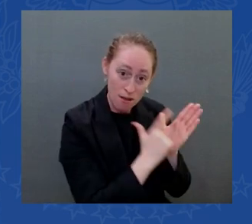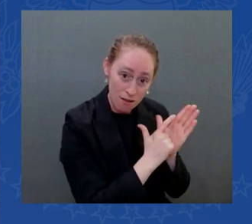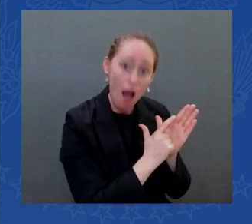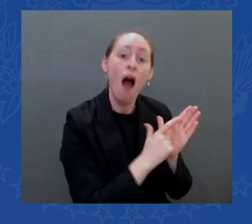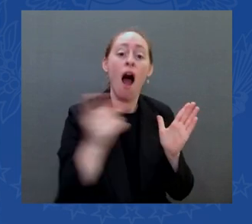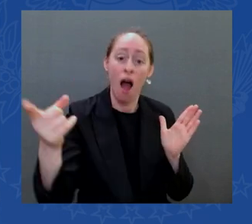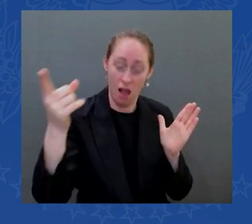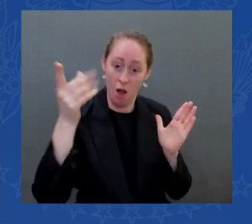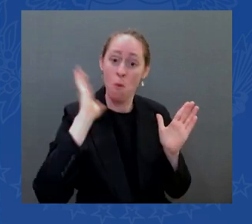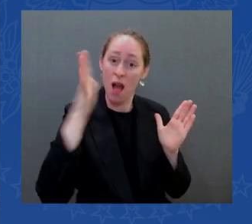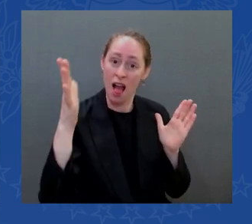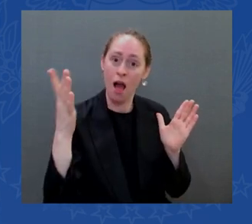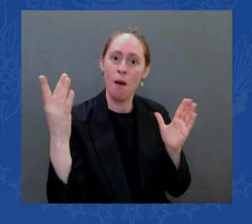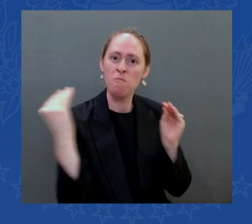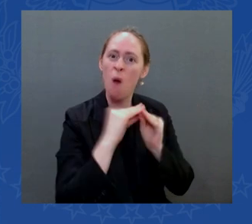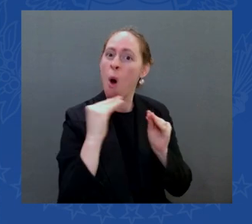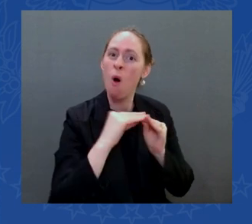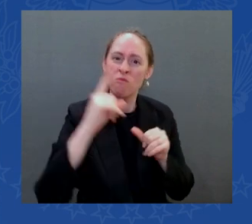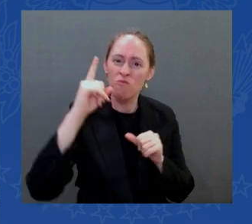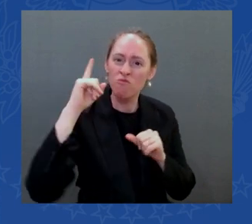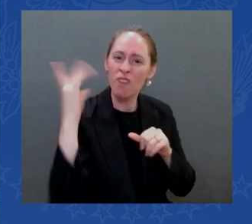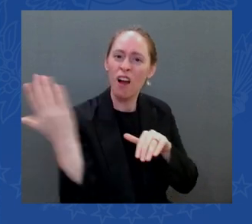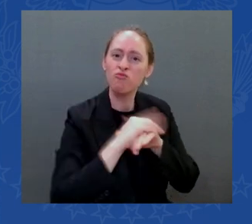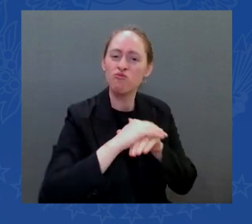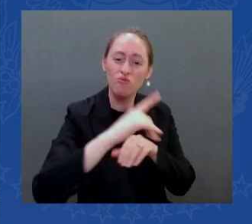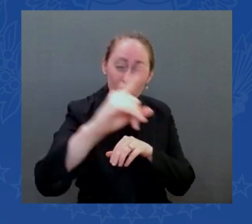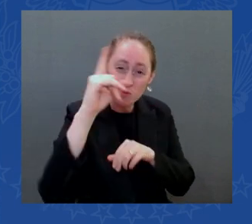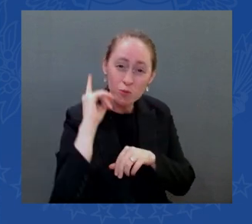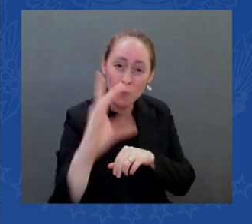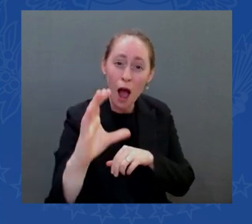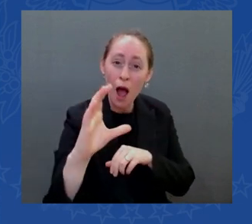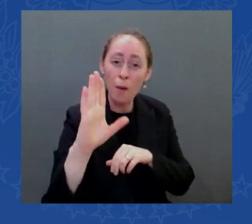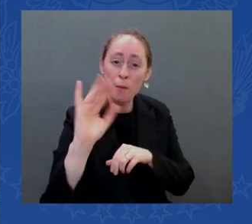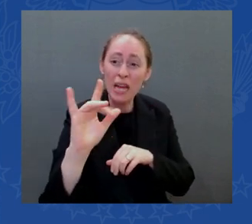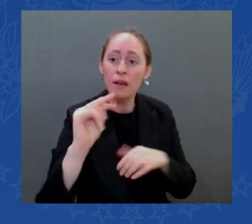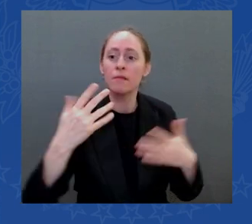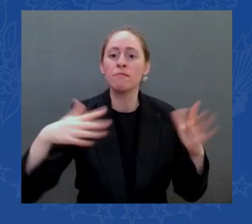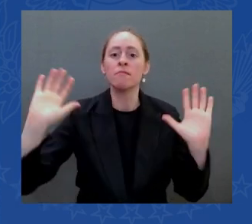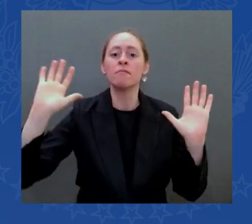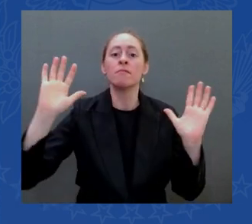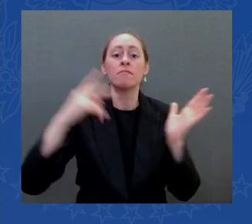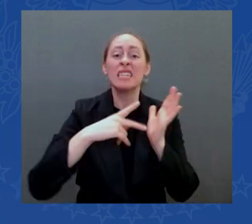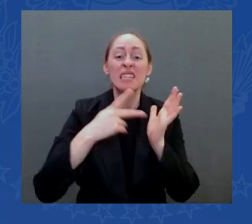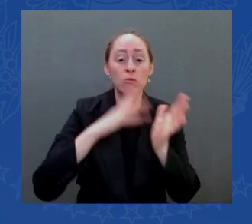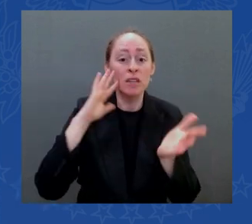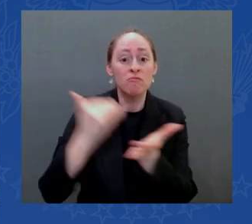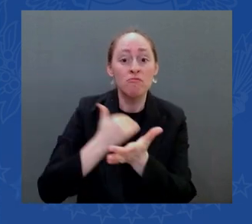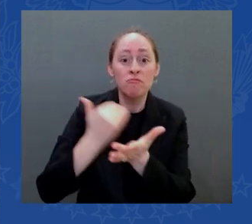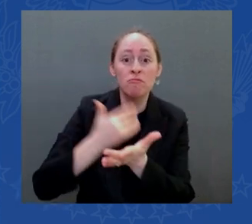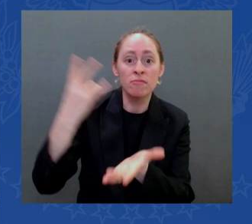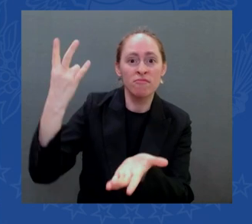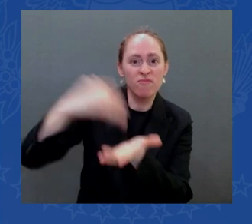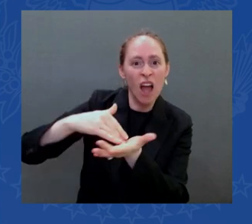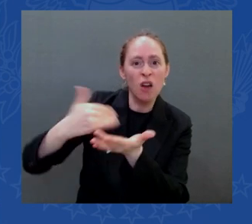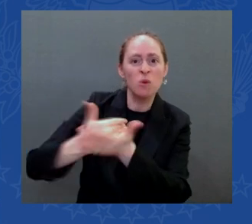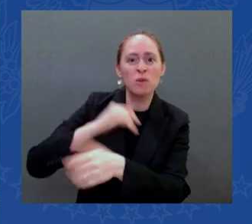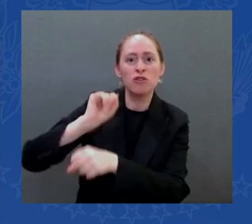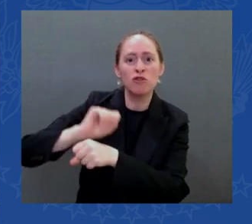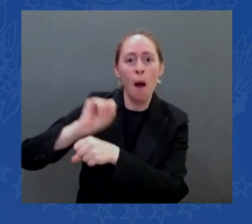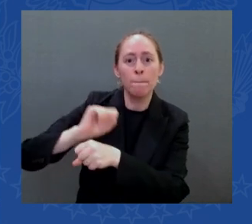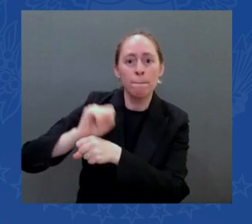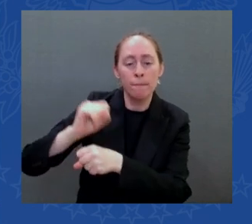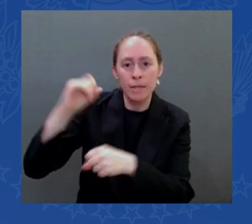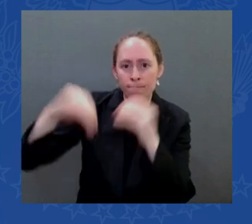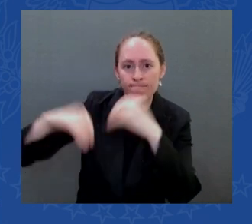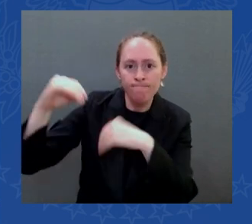there's over seven thousand construction jobs and three thousand eight hundred full-time jobs average salary in the full-time jobs